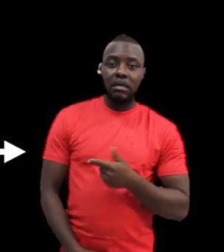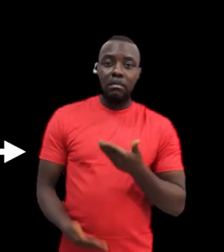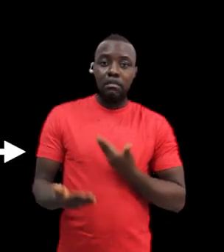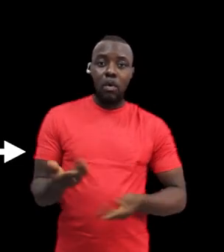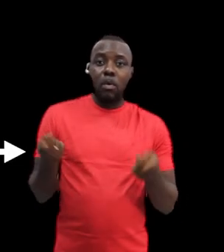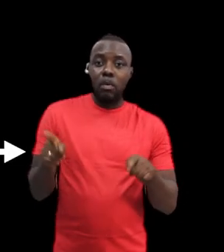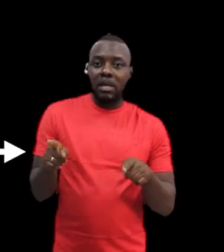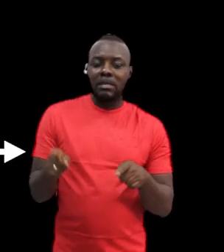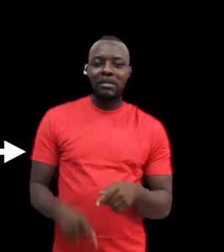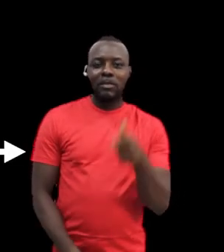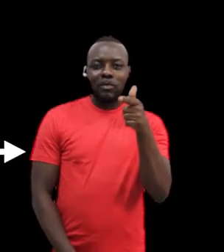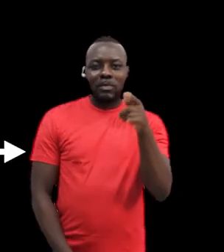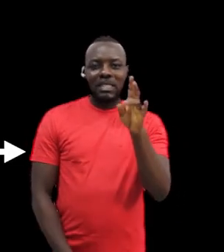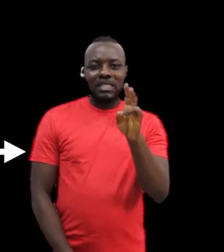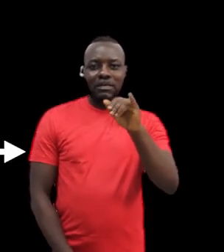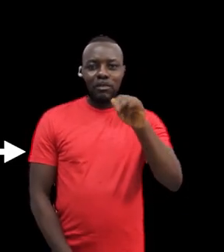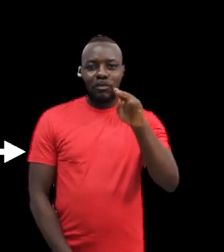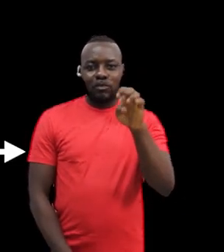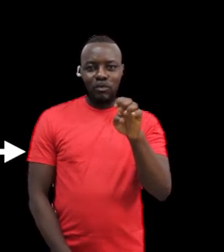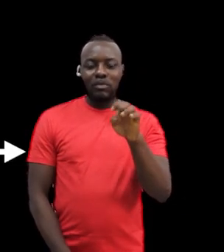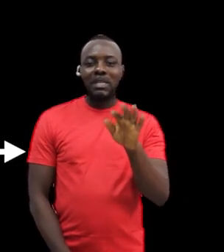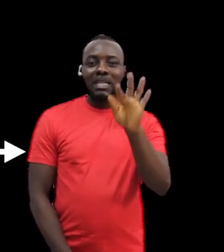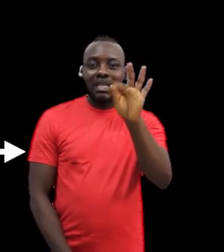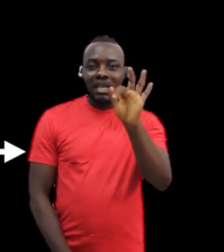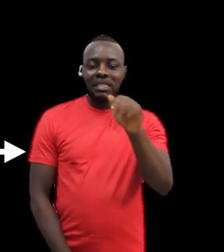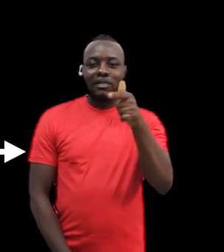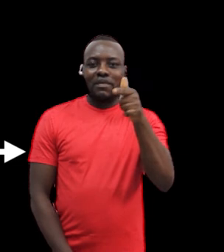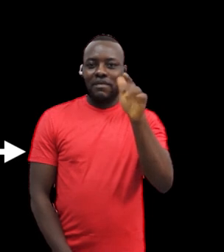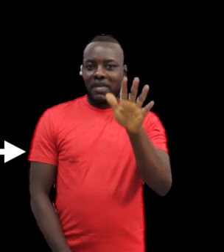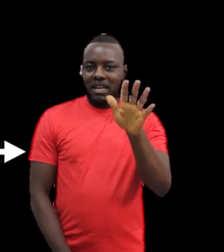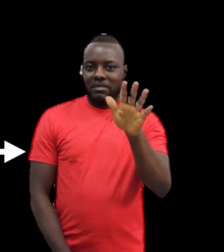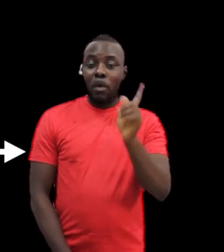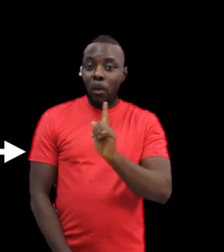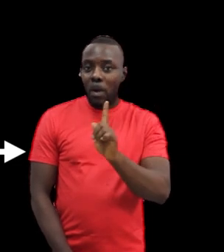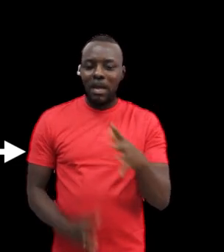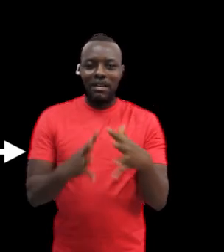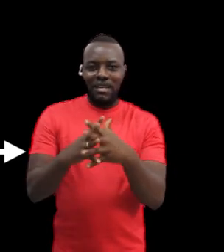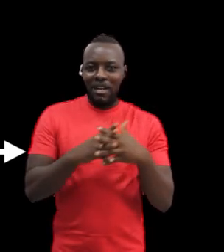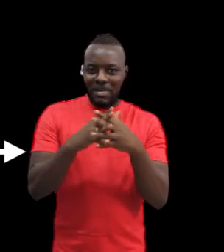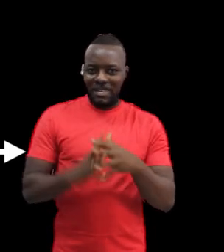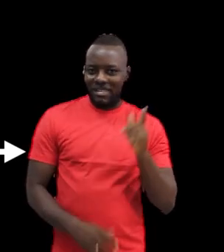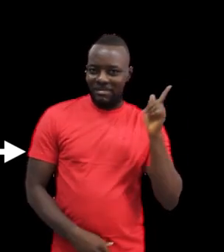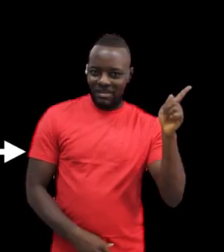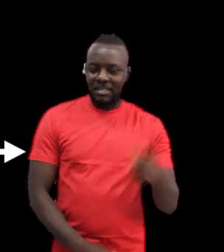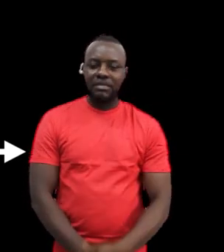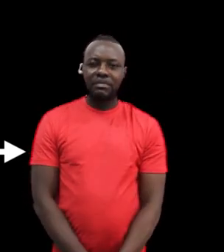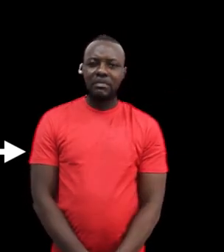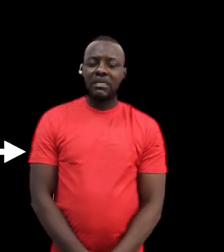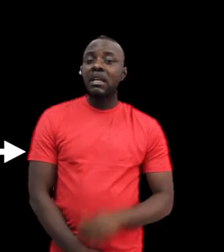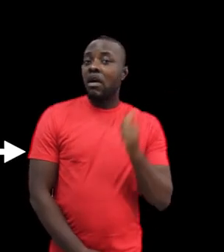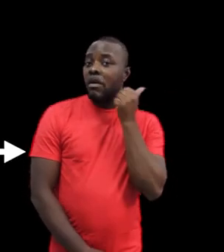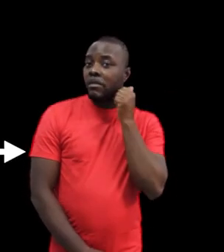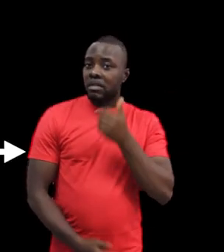on June 27, 1925 in the United States of America, in the state of Alabama. Though Foster was born